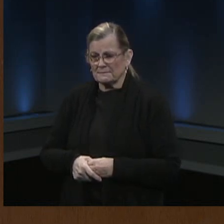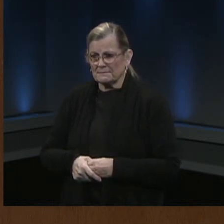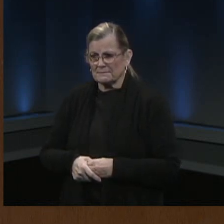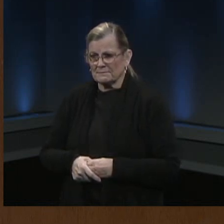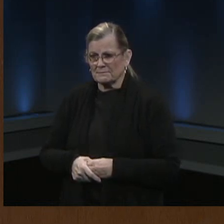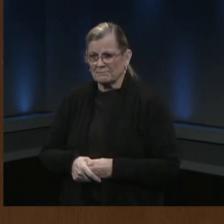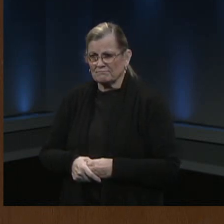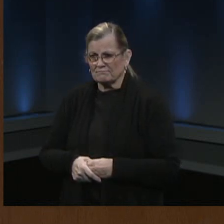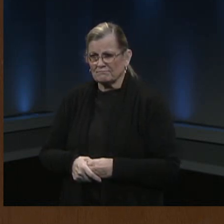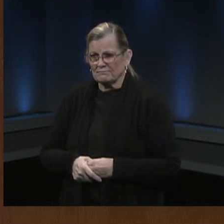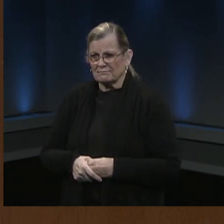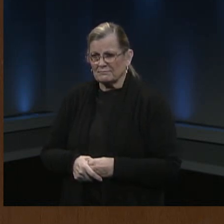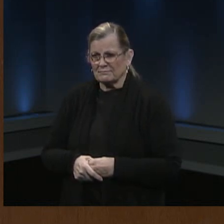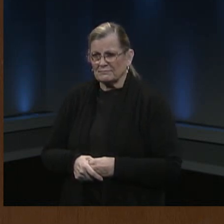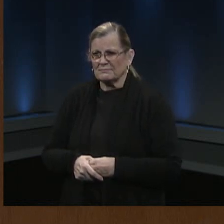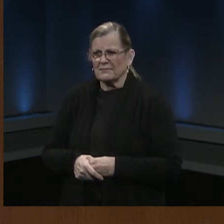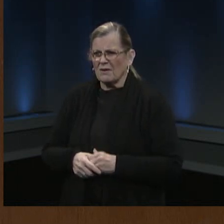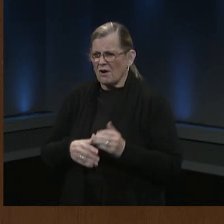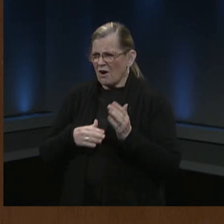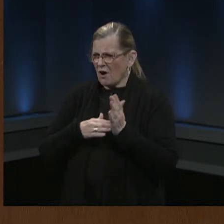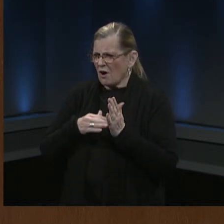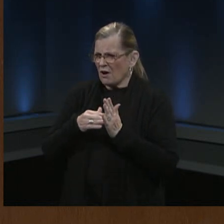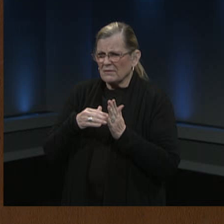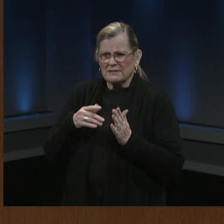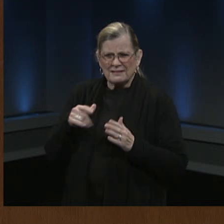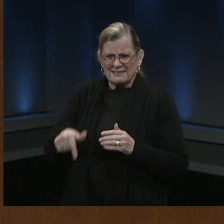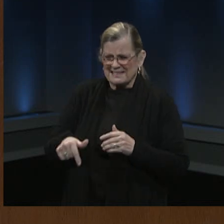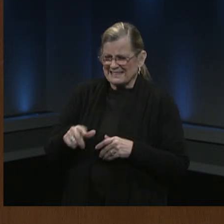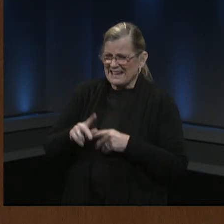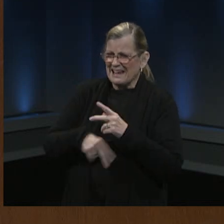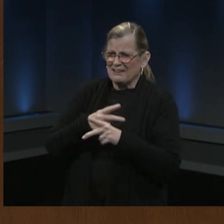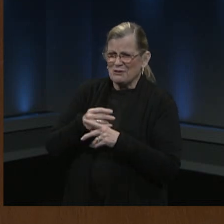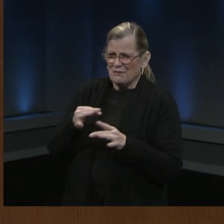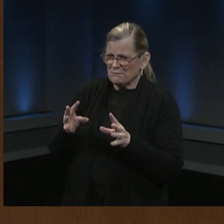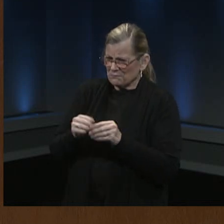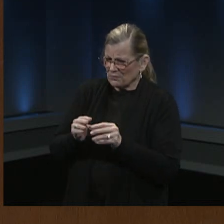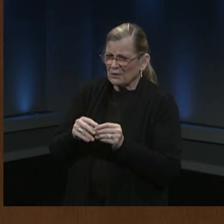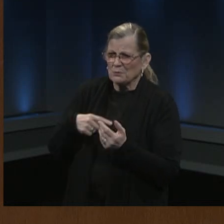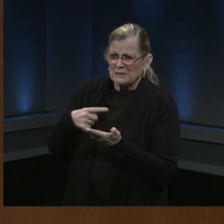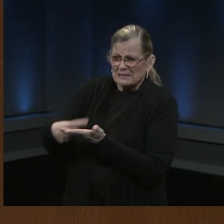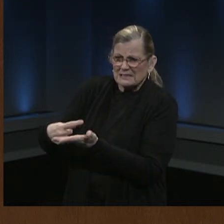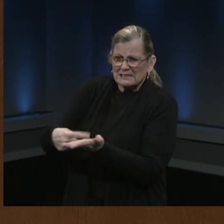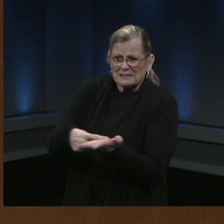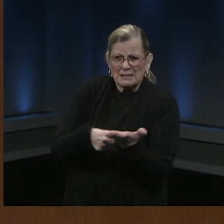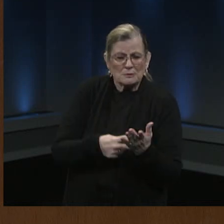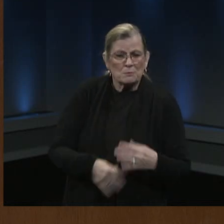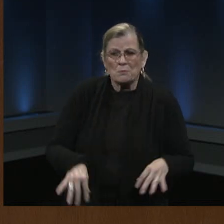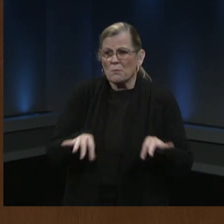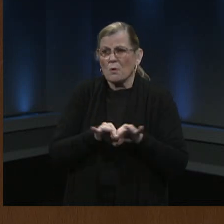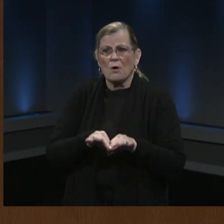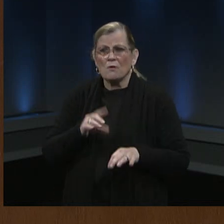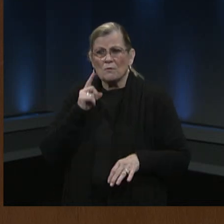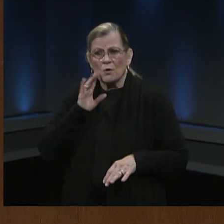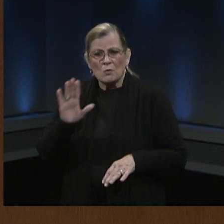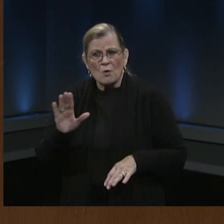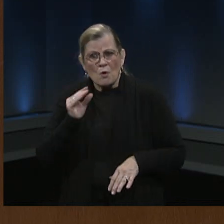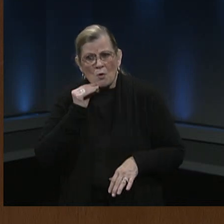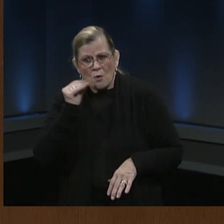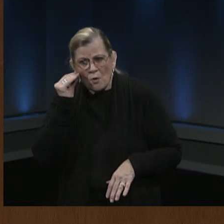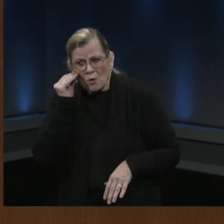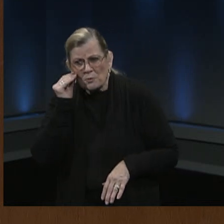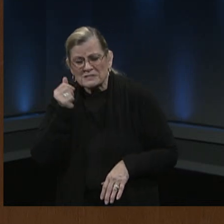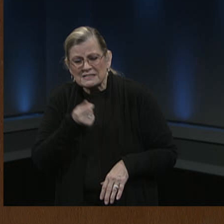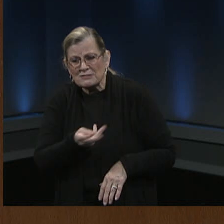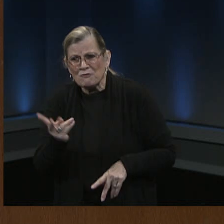having forums around like this to kind of talk about the importance if you're in a multi-generational home you make it safer for your family if you're